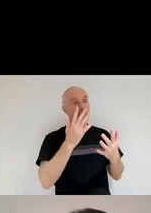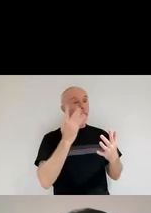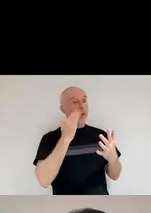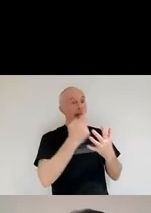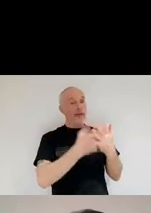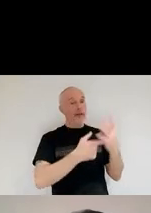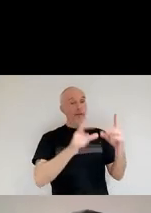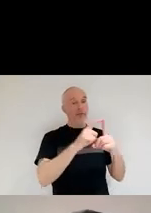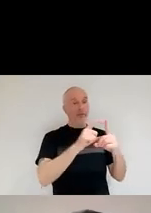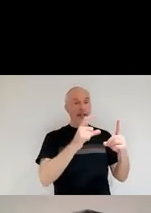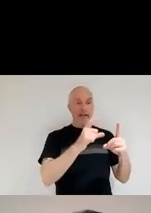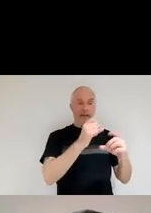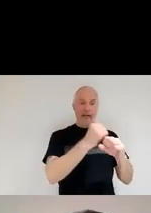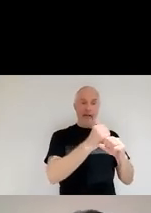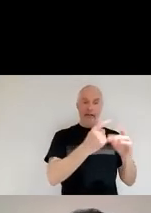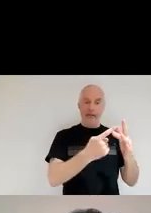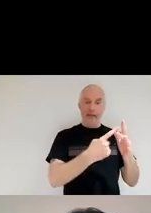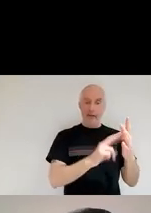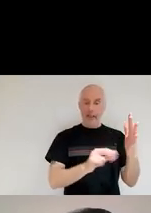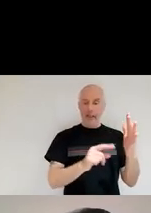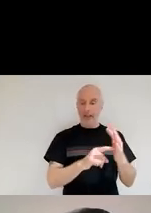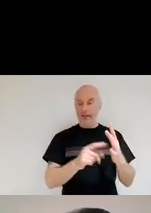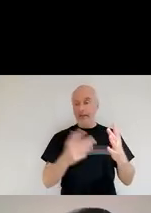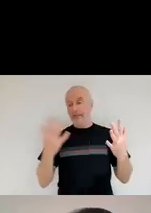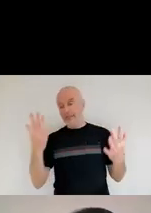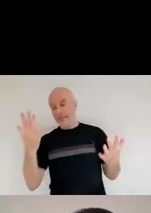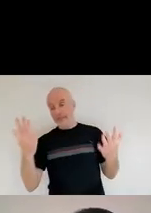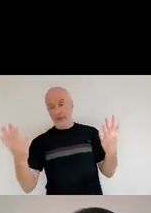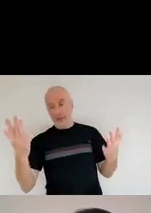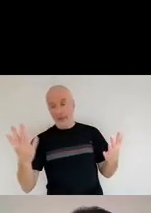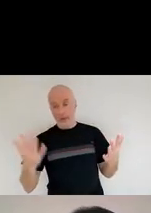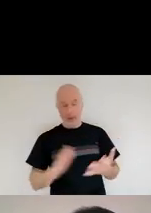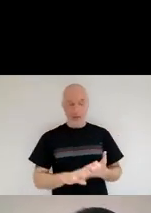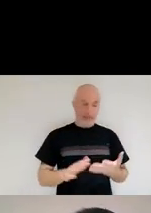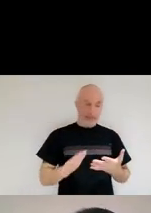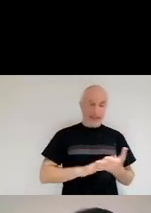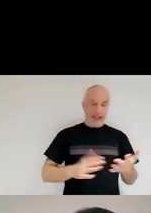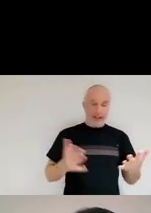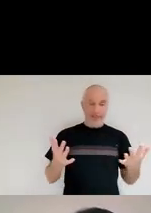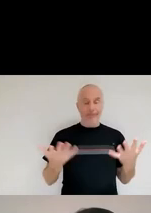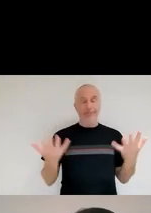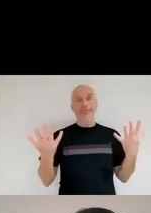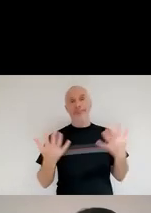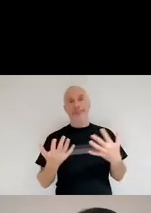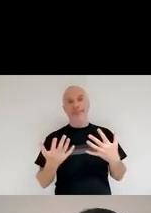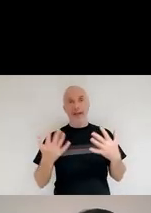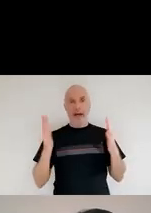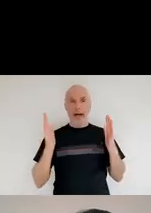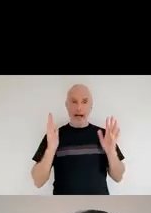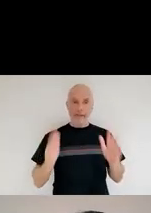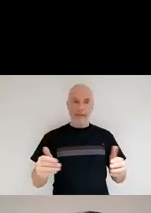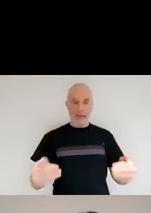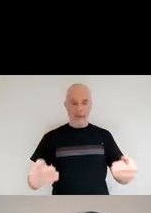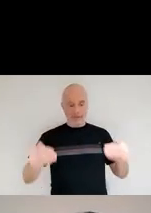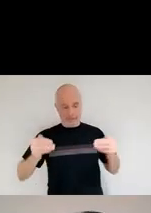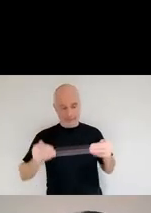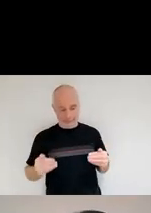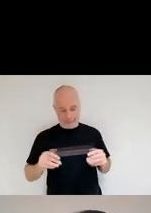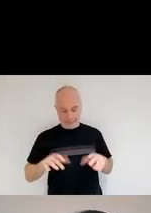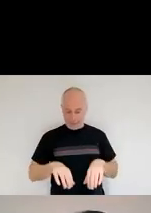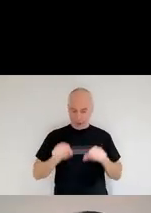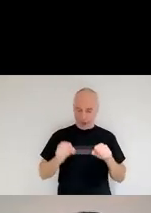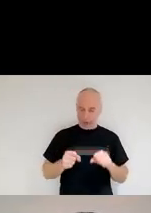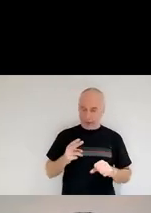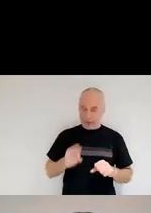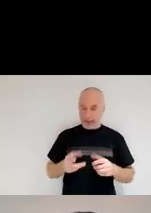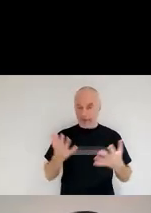right? So basically, we went back to the beginning. We're still stuck with the same problem that neither